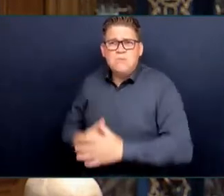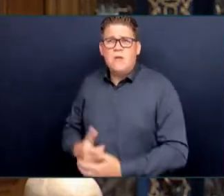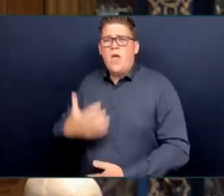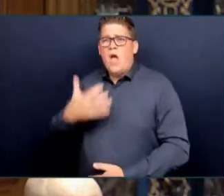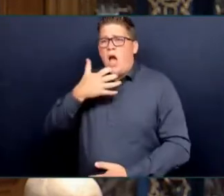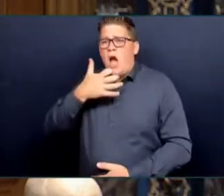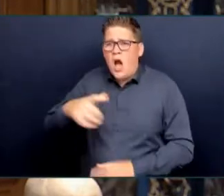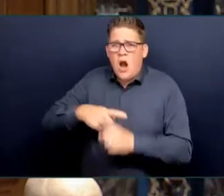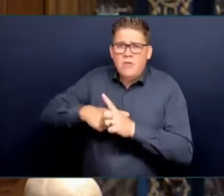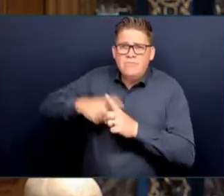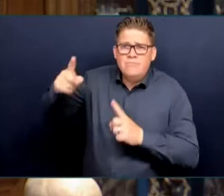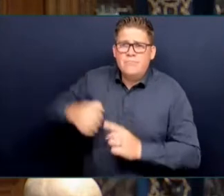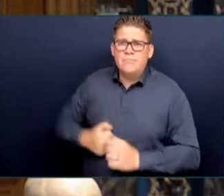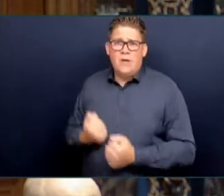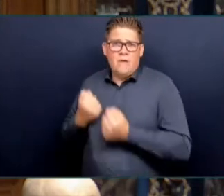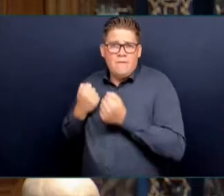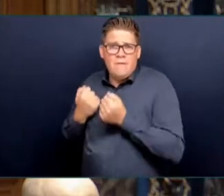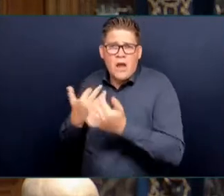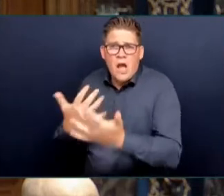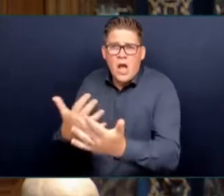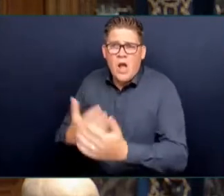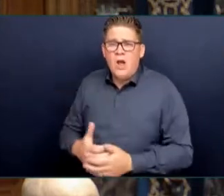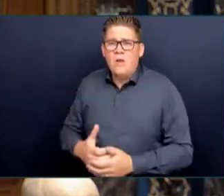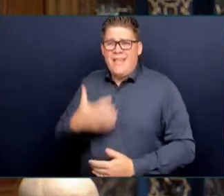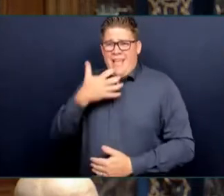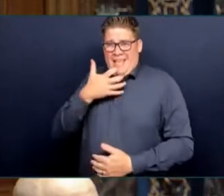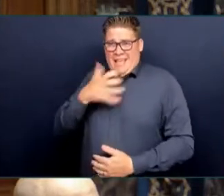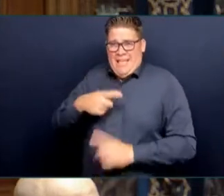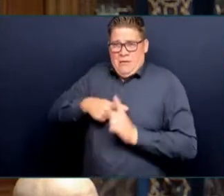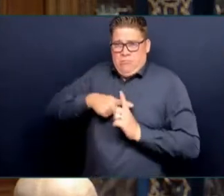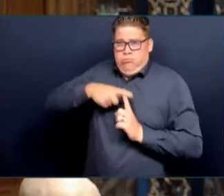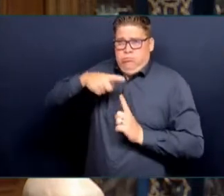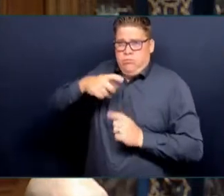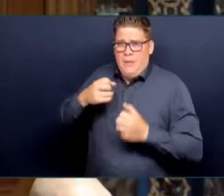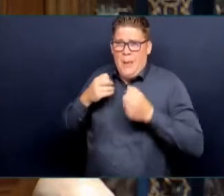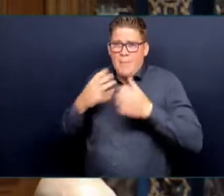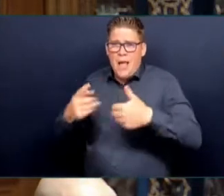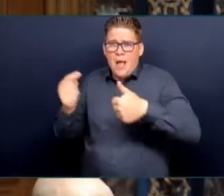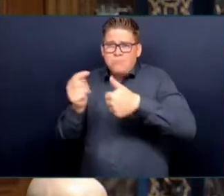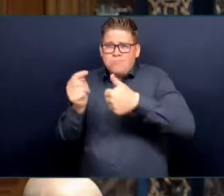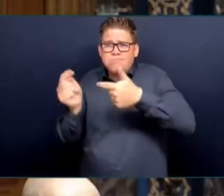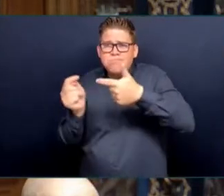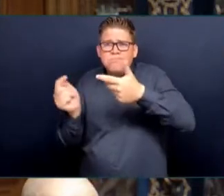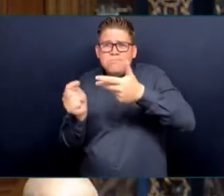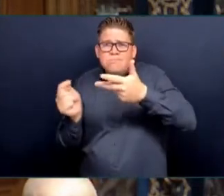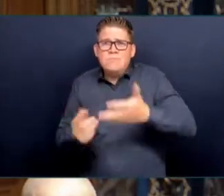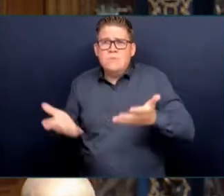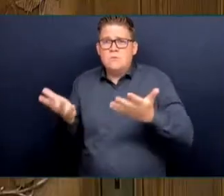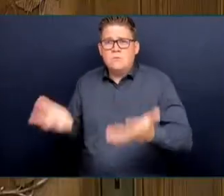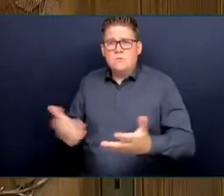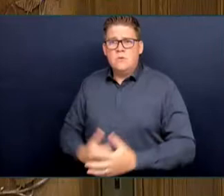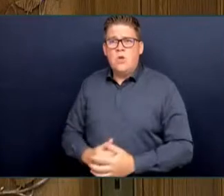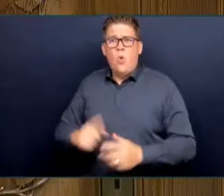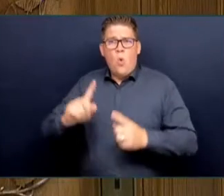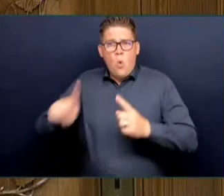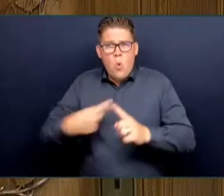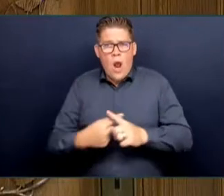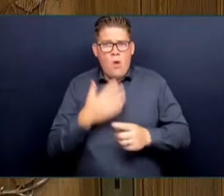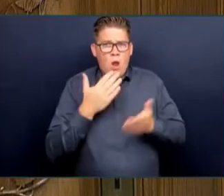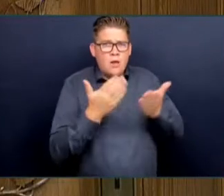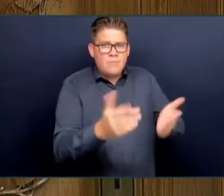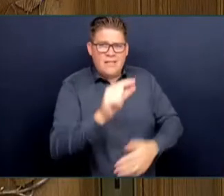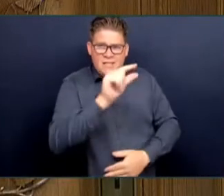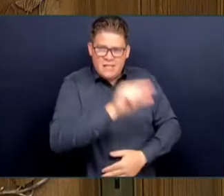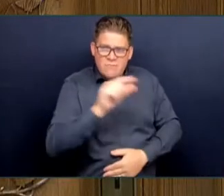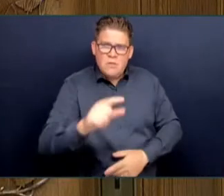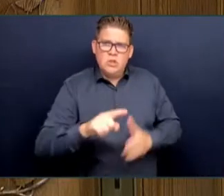emissions. What will it take for this government to treat climate change like the emergency that it is? Minister